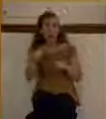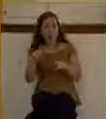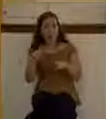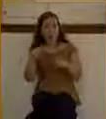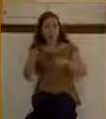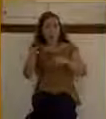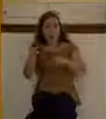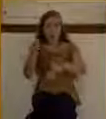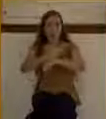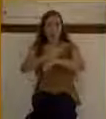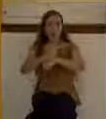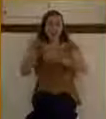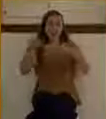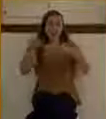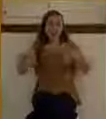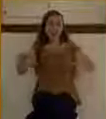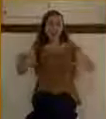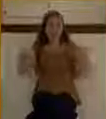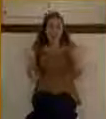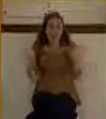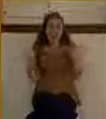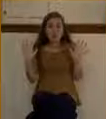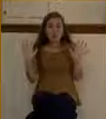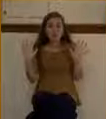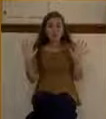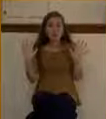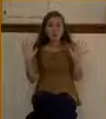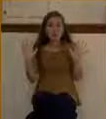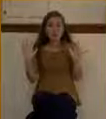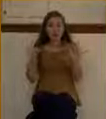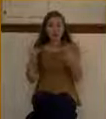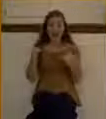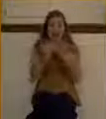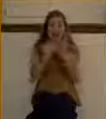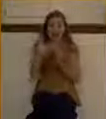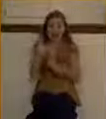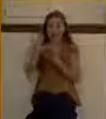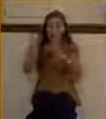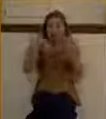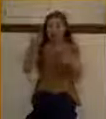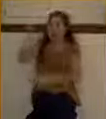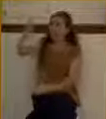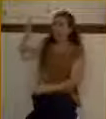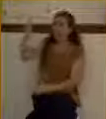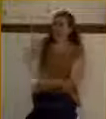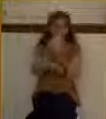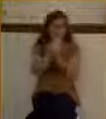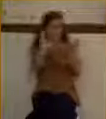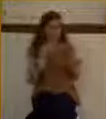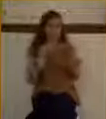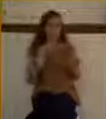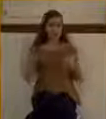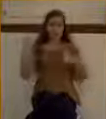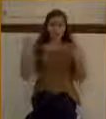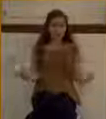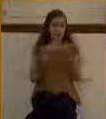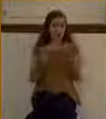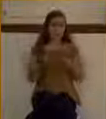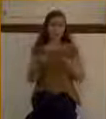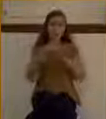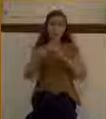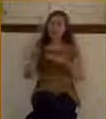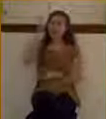offers himself to all as Savior, but that won't be always. One day, Jesus will be the judge and the day of